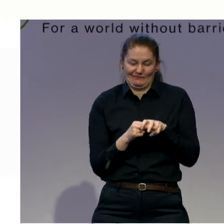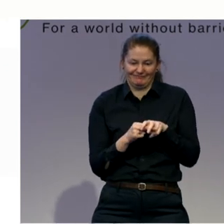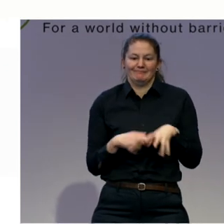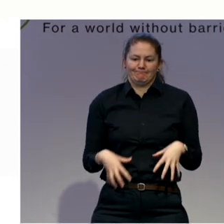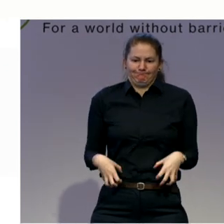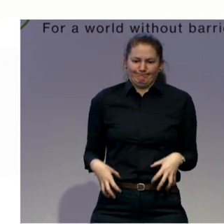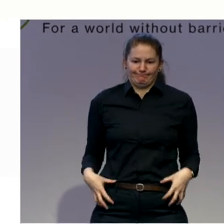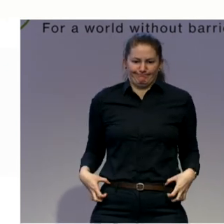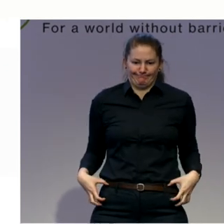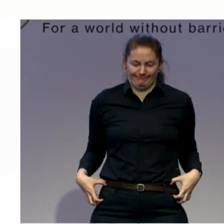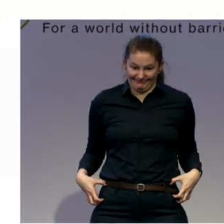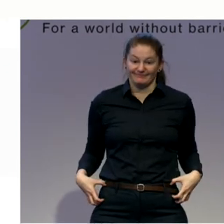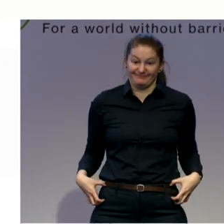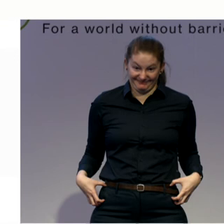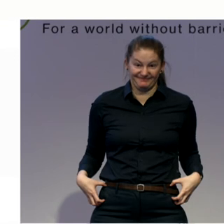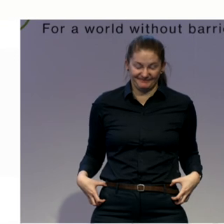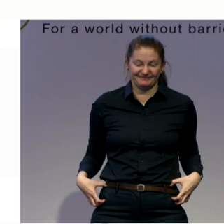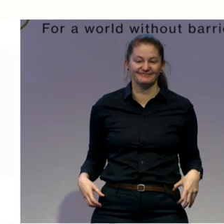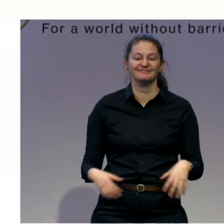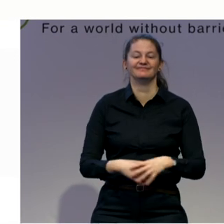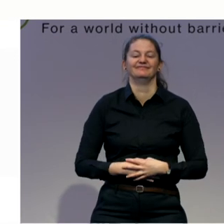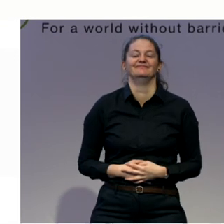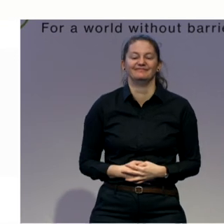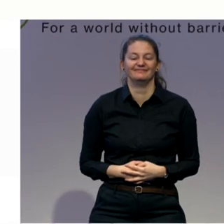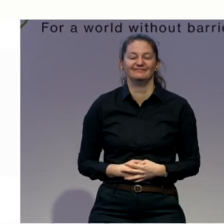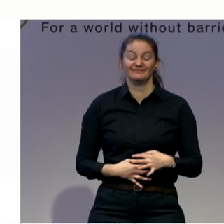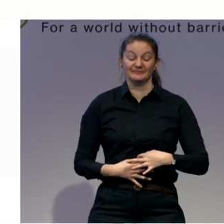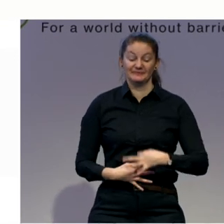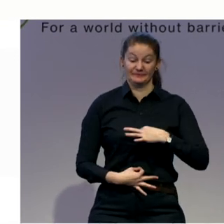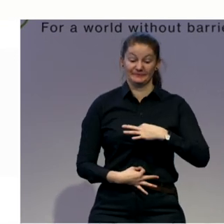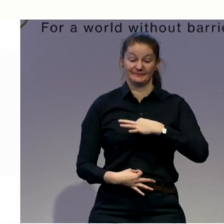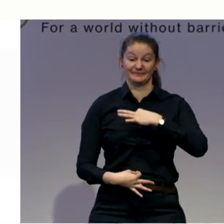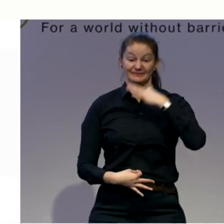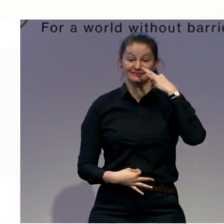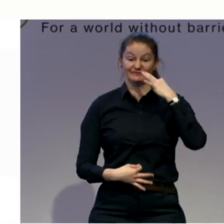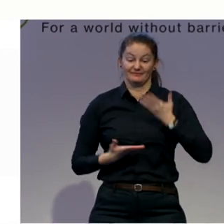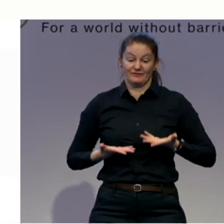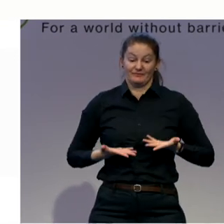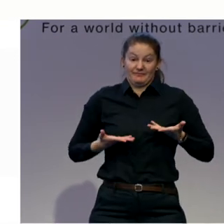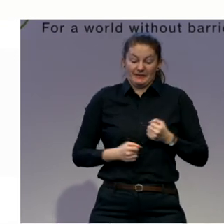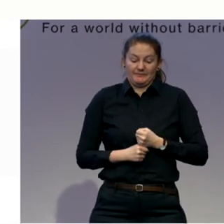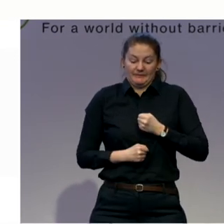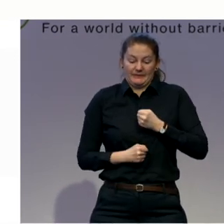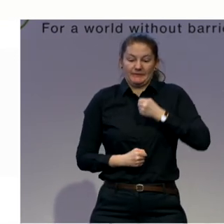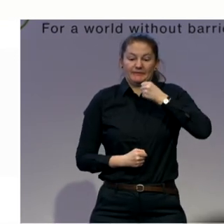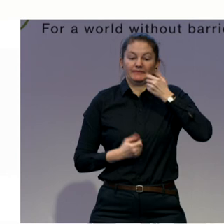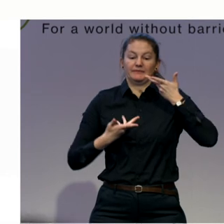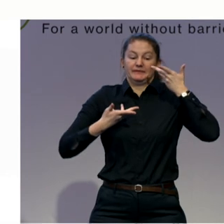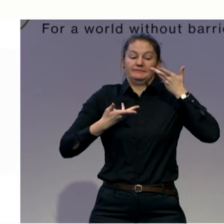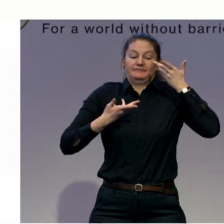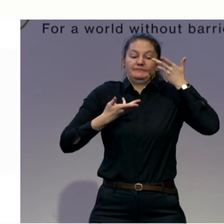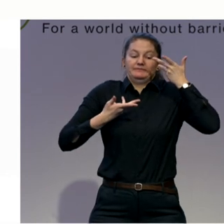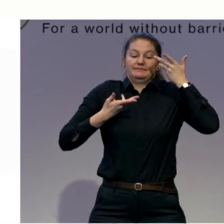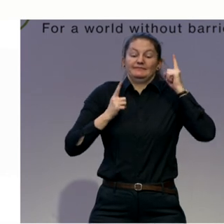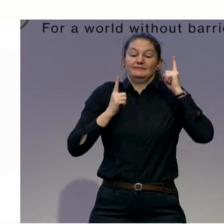then an extra lift of your abdominals becoming higher. So let's try to do it again. Your pelvic